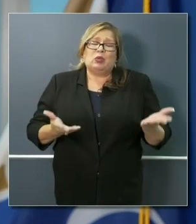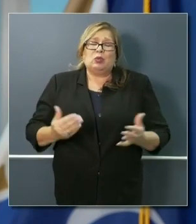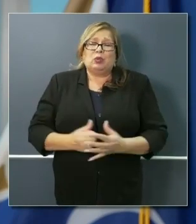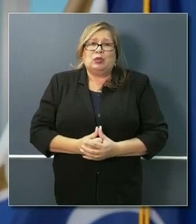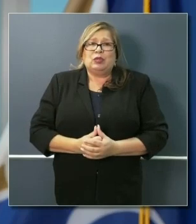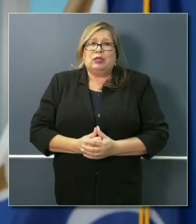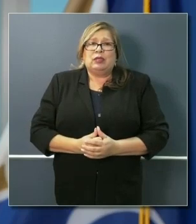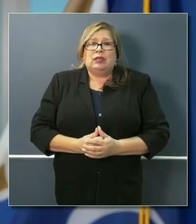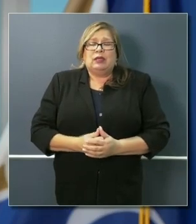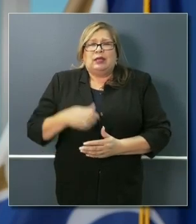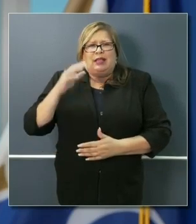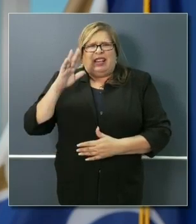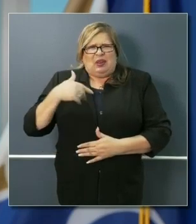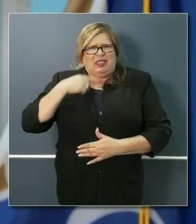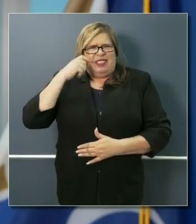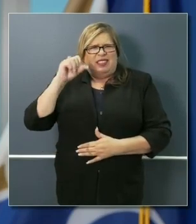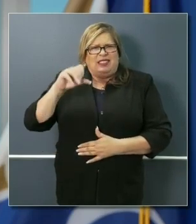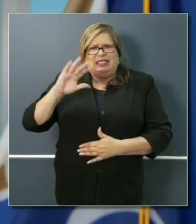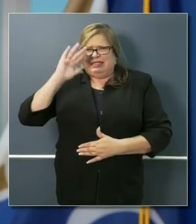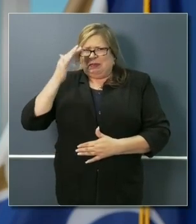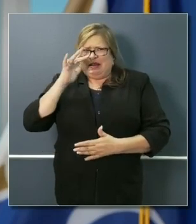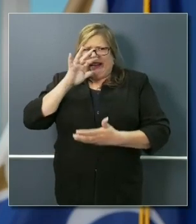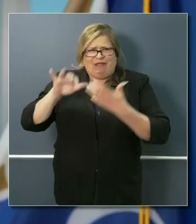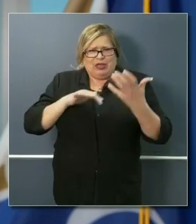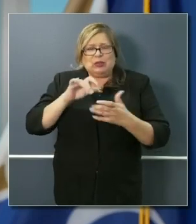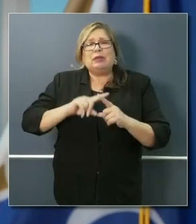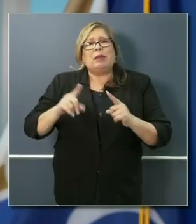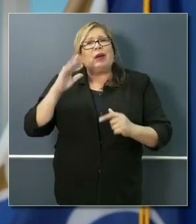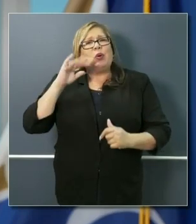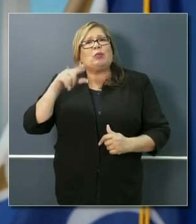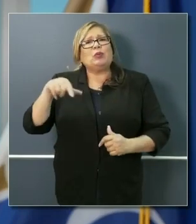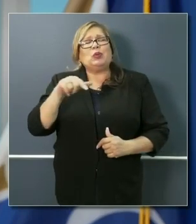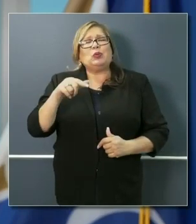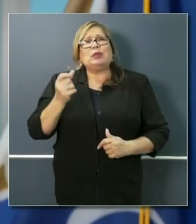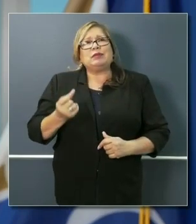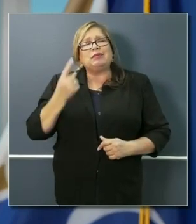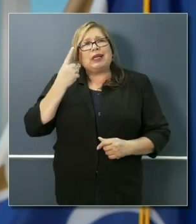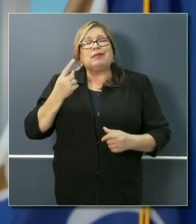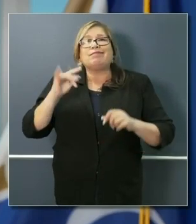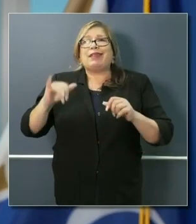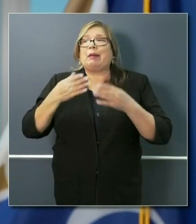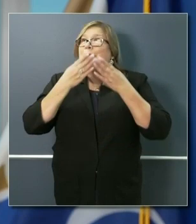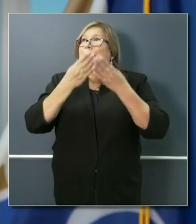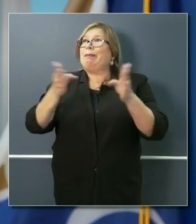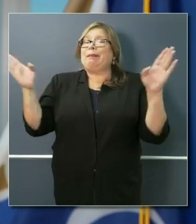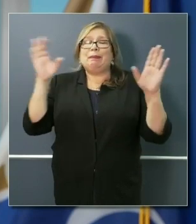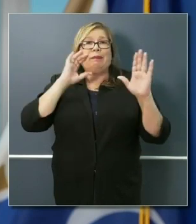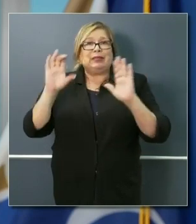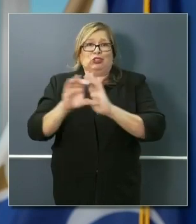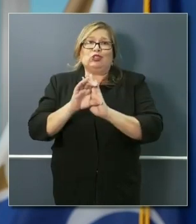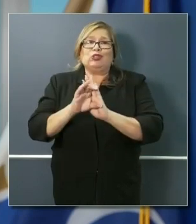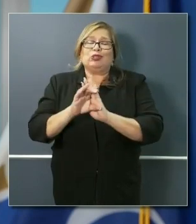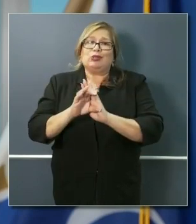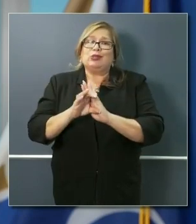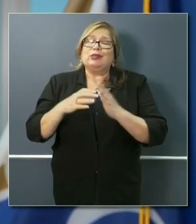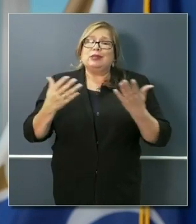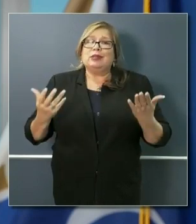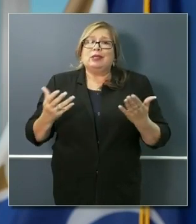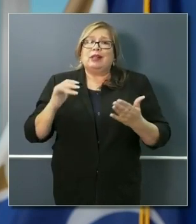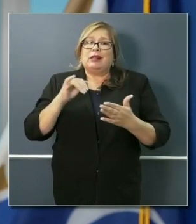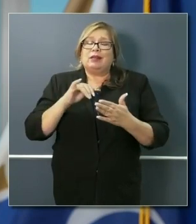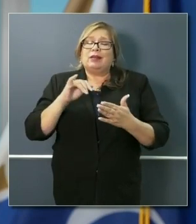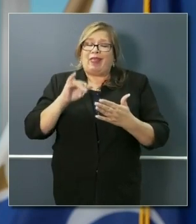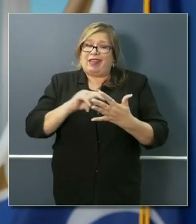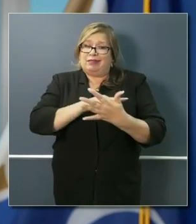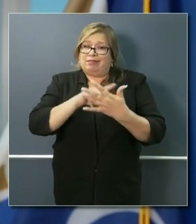could sound very confusing, but I hope it gives you a sense of the totality of what we are looking to